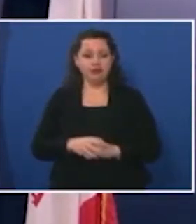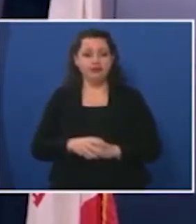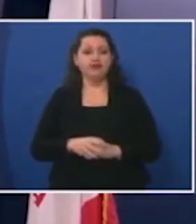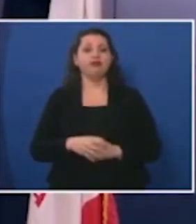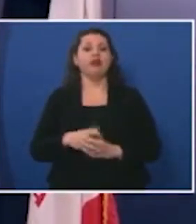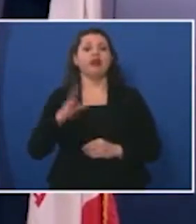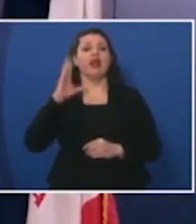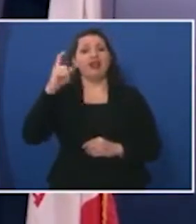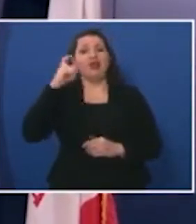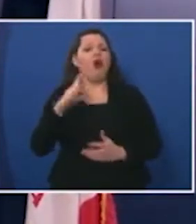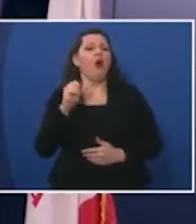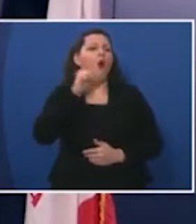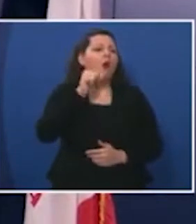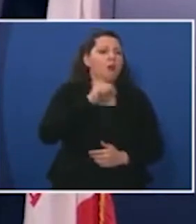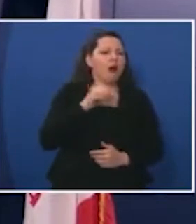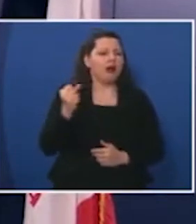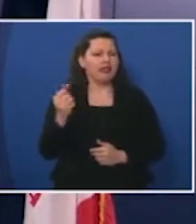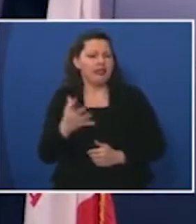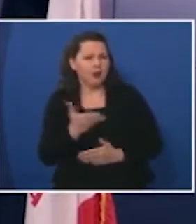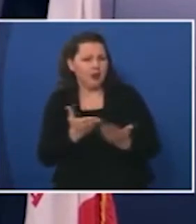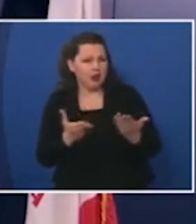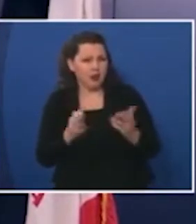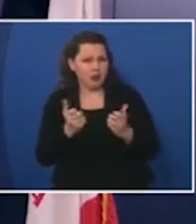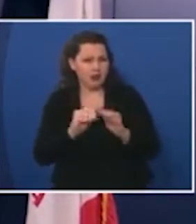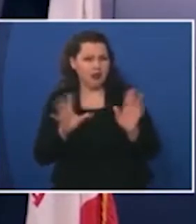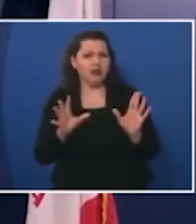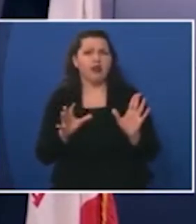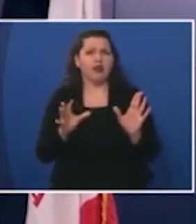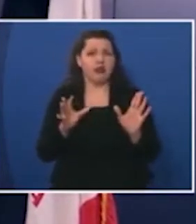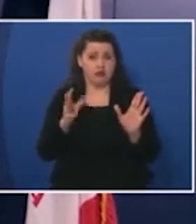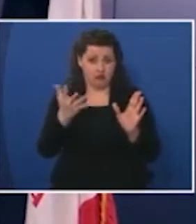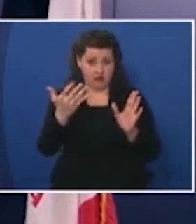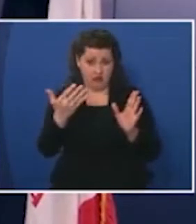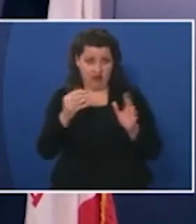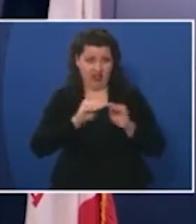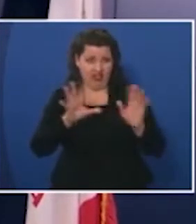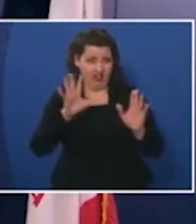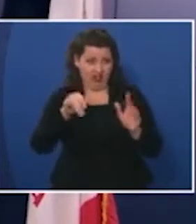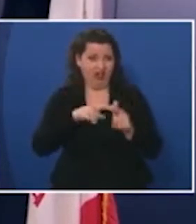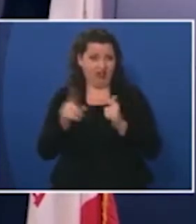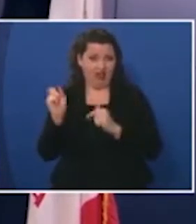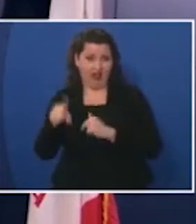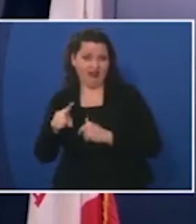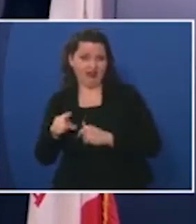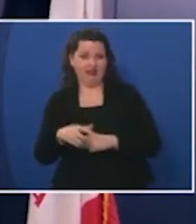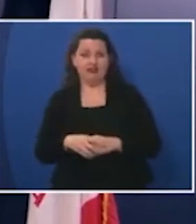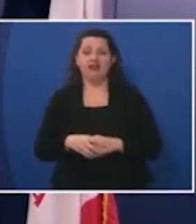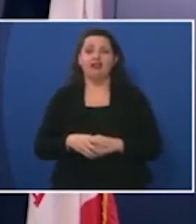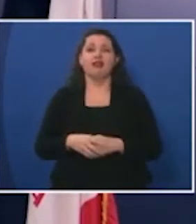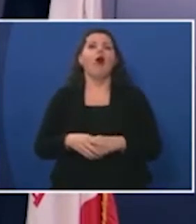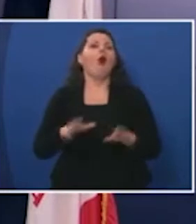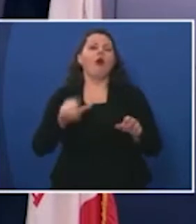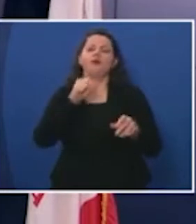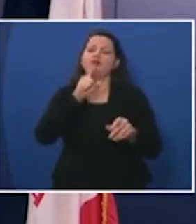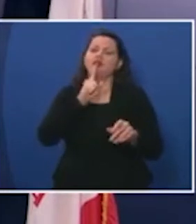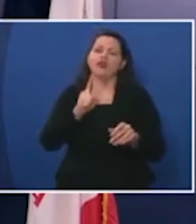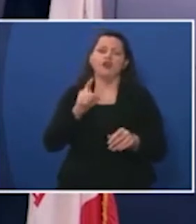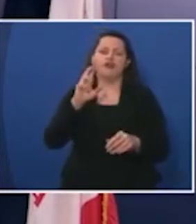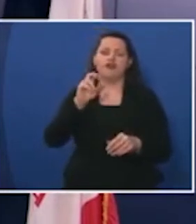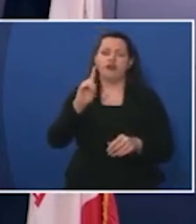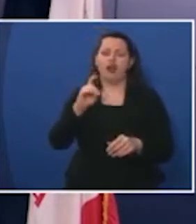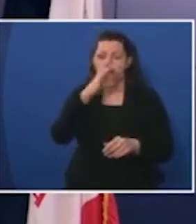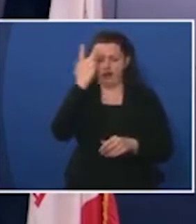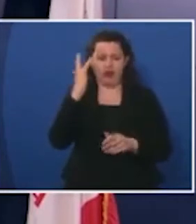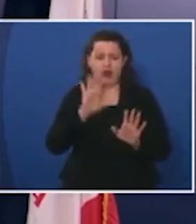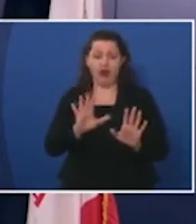and casinos thing just clarify that yep and yep uh if you want to do that and then i'll ask the next part yeah so and i'm sorry rod i forgot to